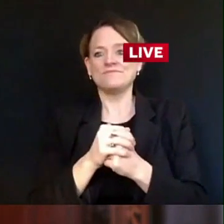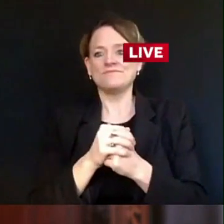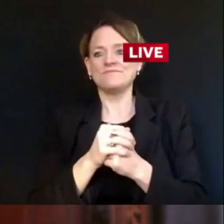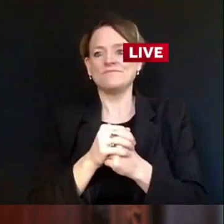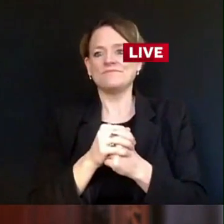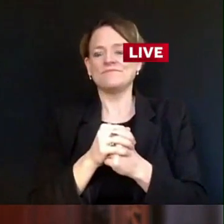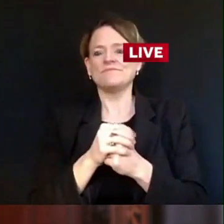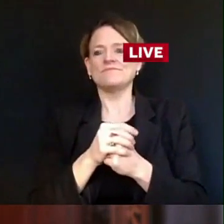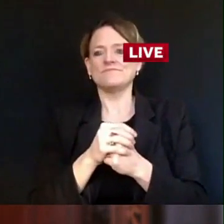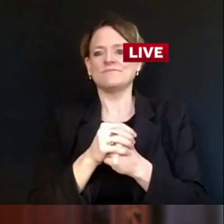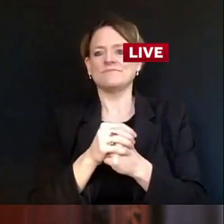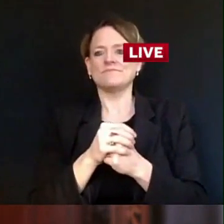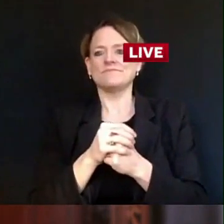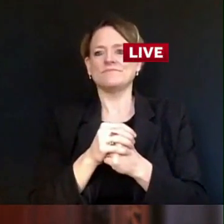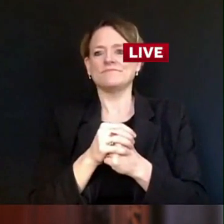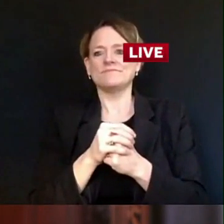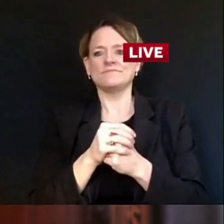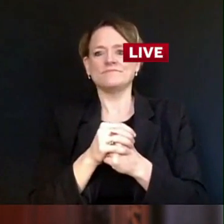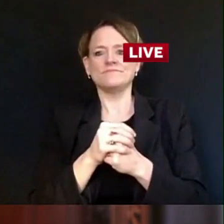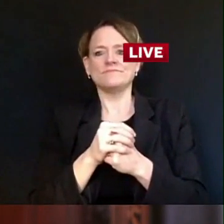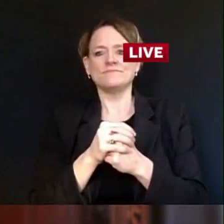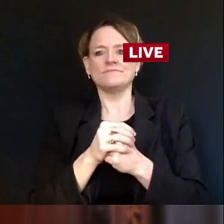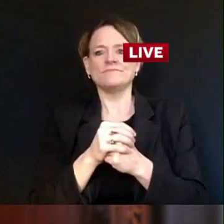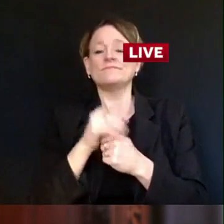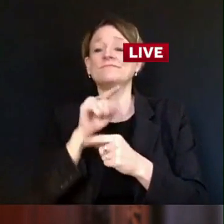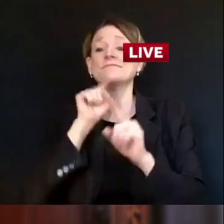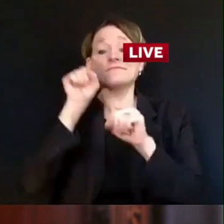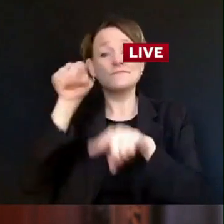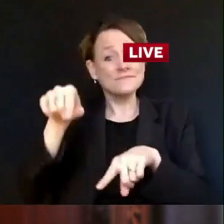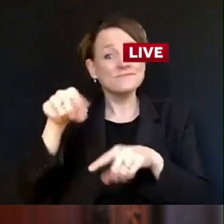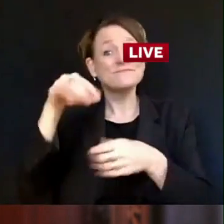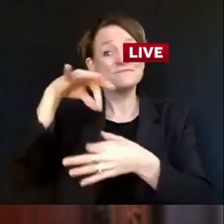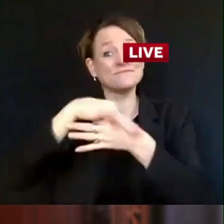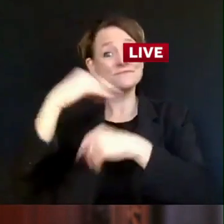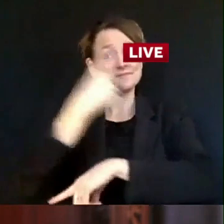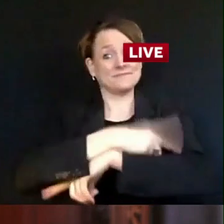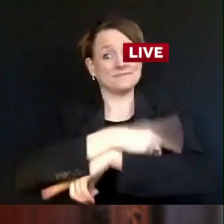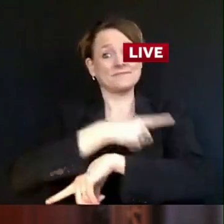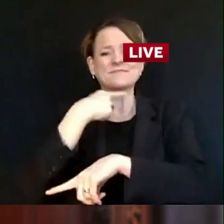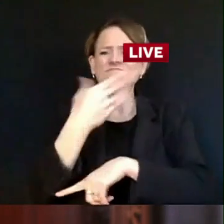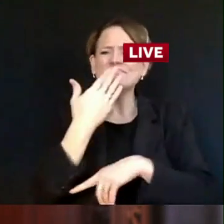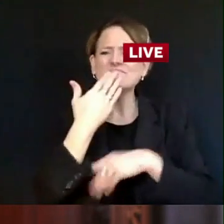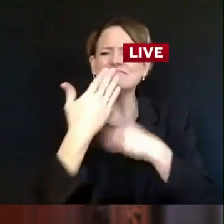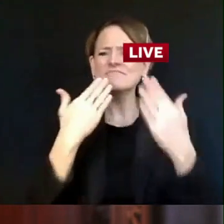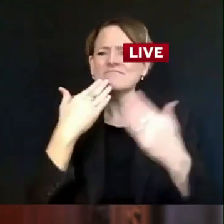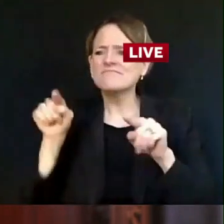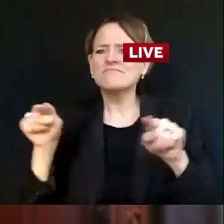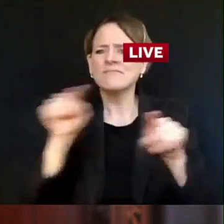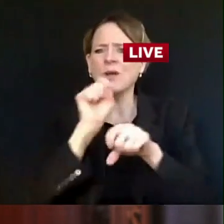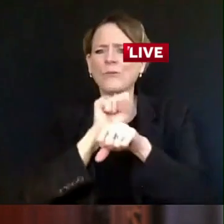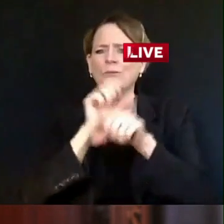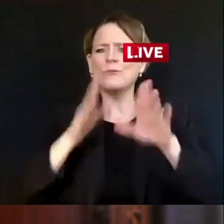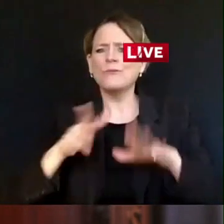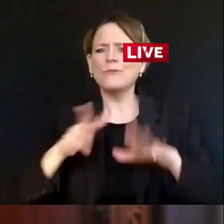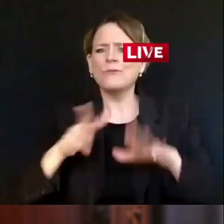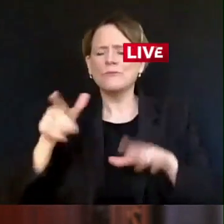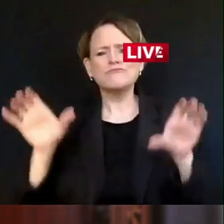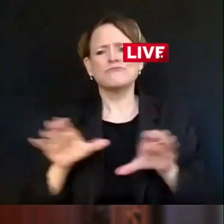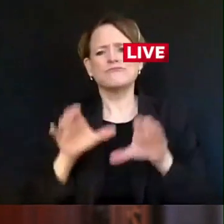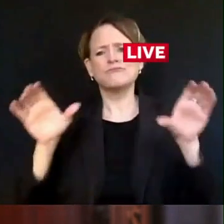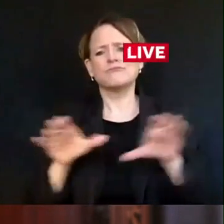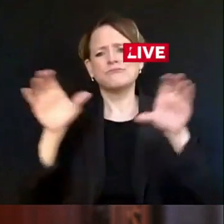and our clerks who are helping to do everything they can to make sure things run smoothly and safely.